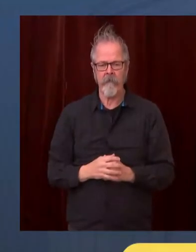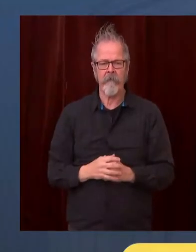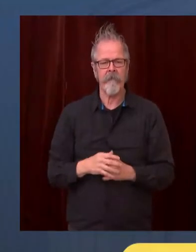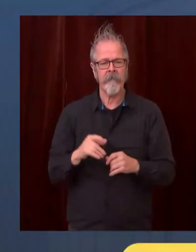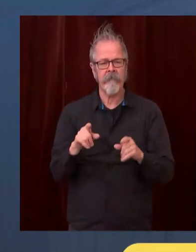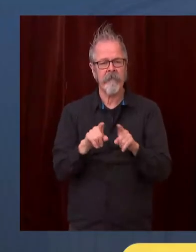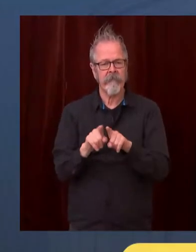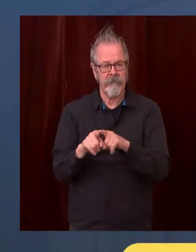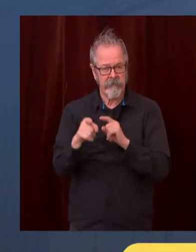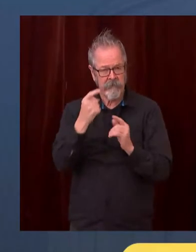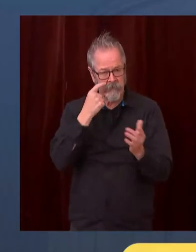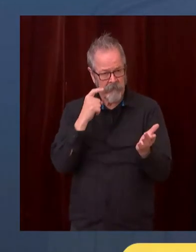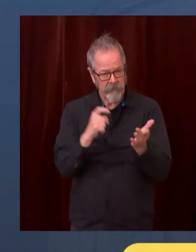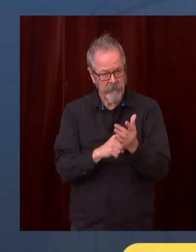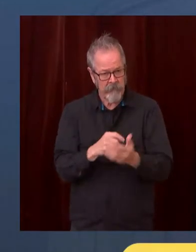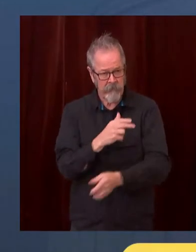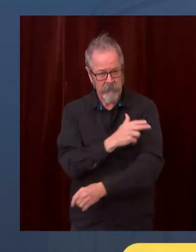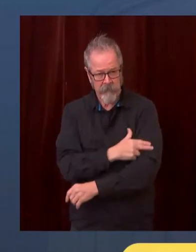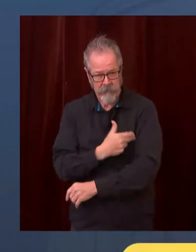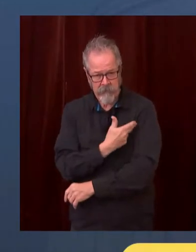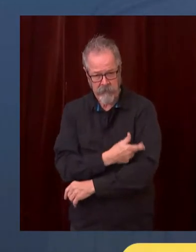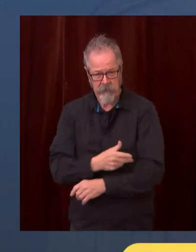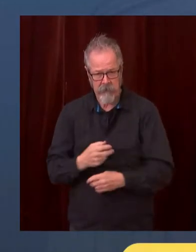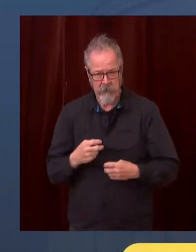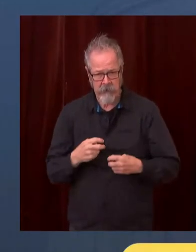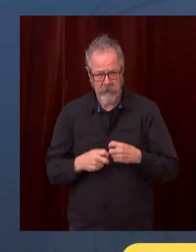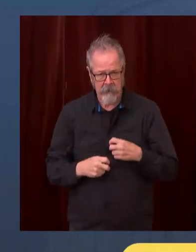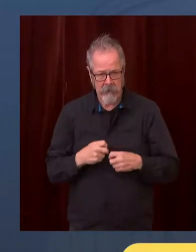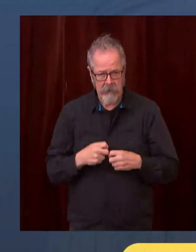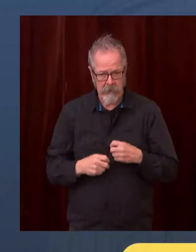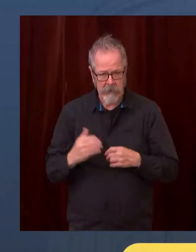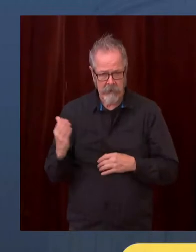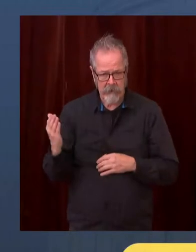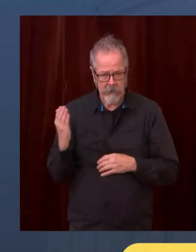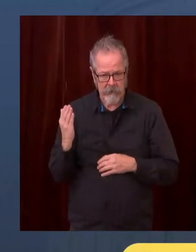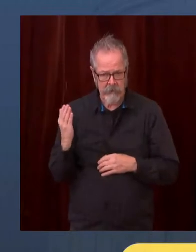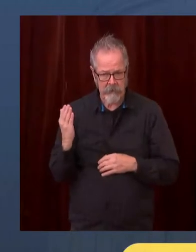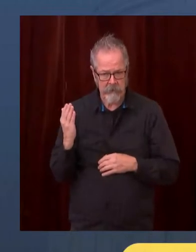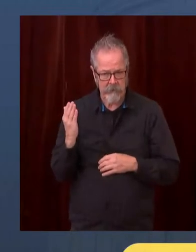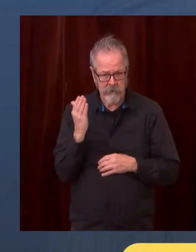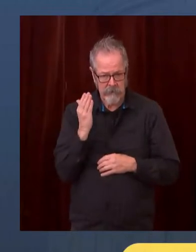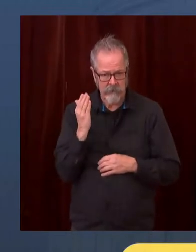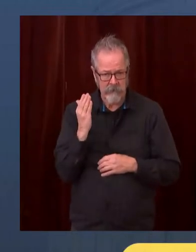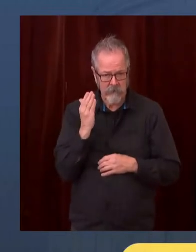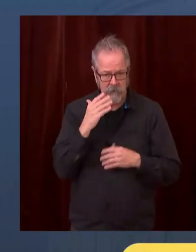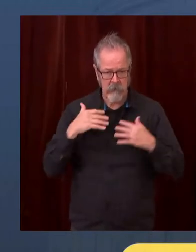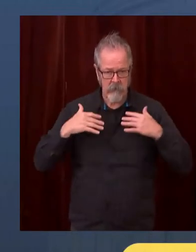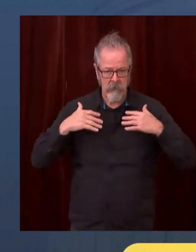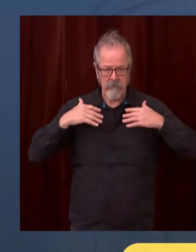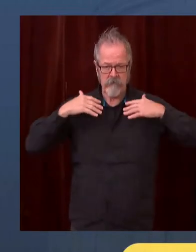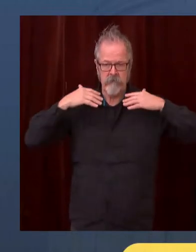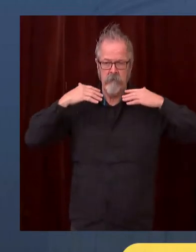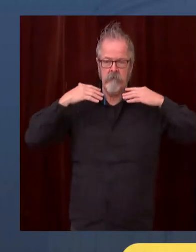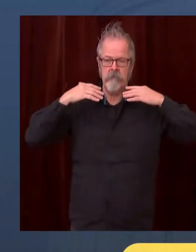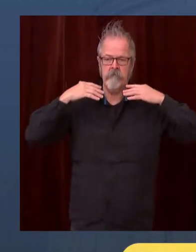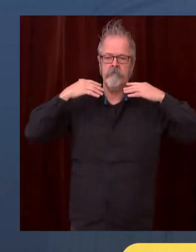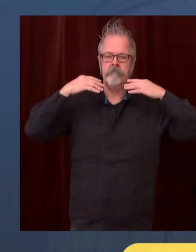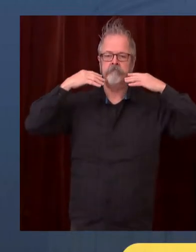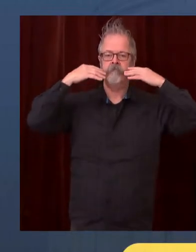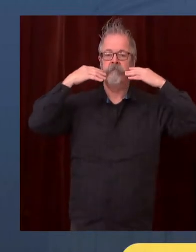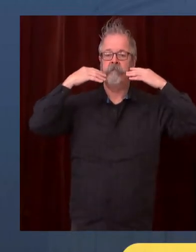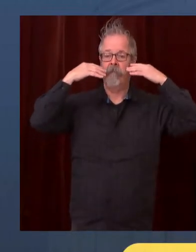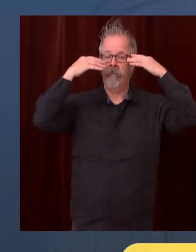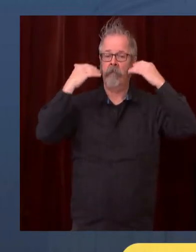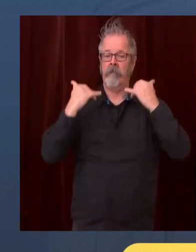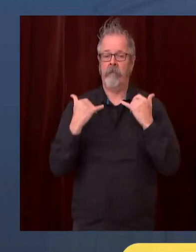a graph that shows the hospital occupancy rising in eastern and